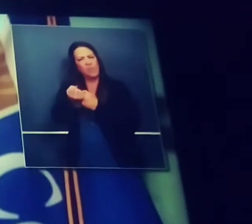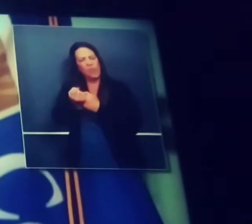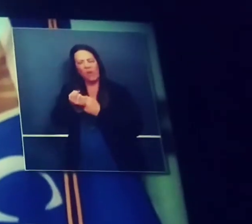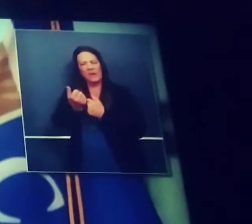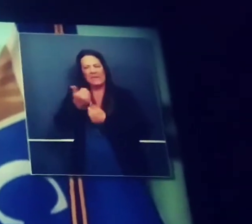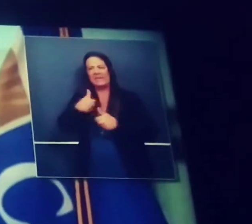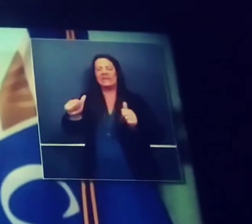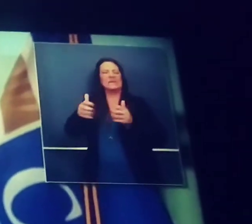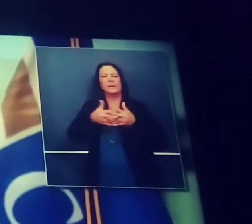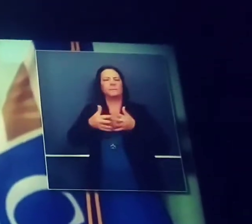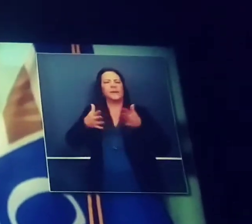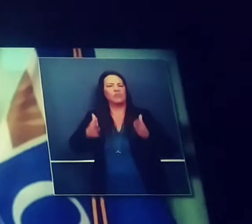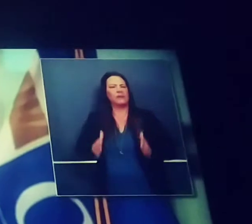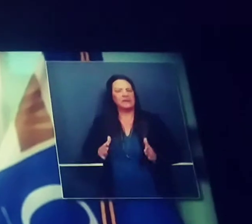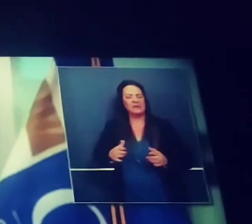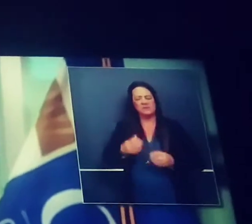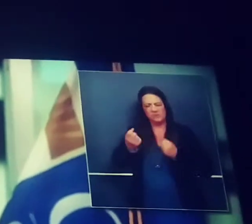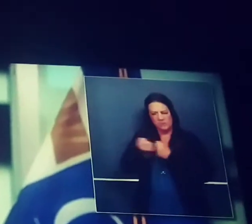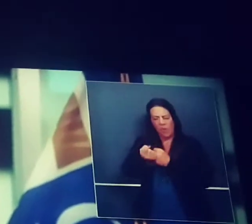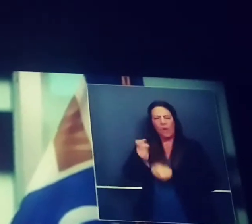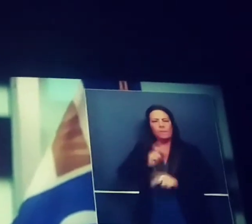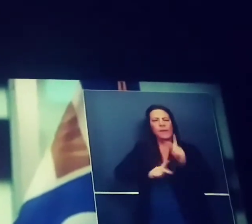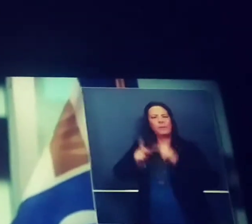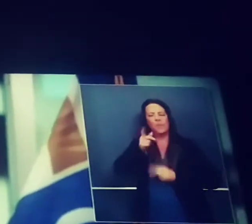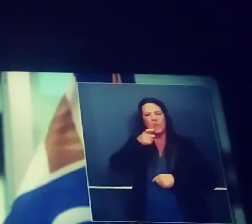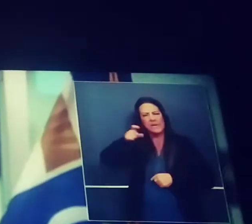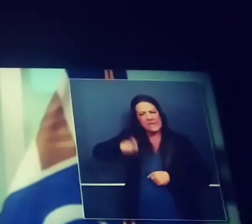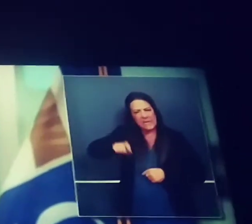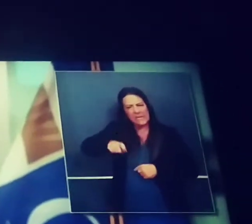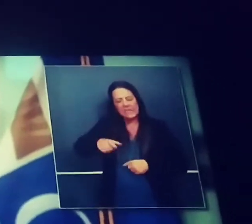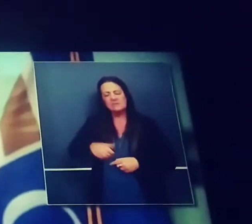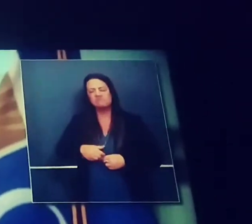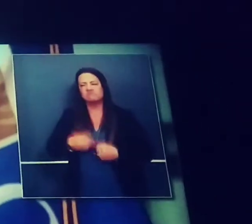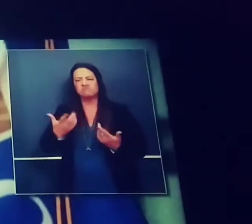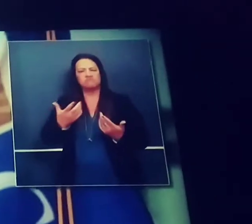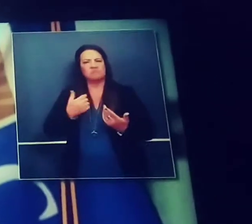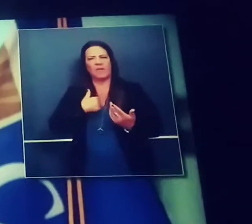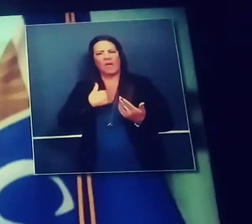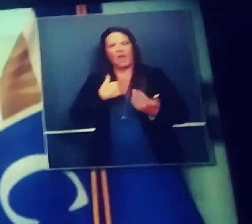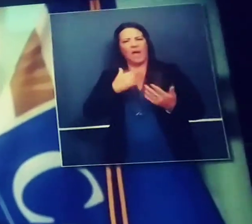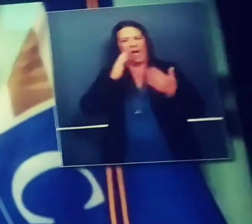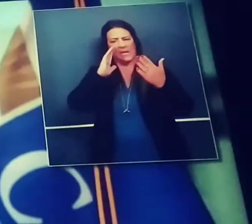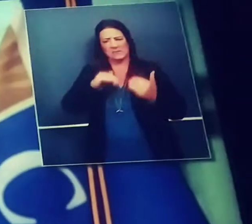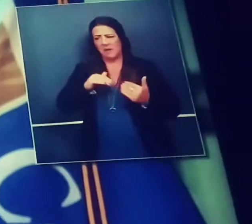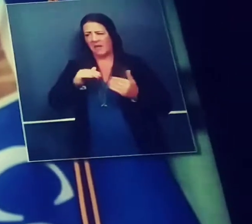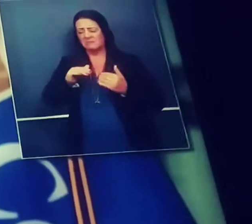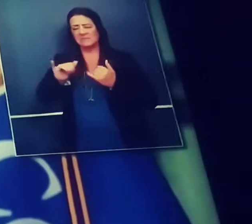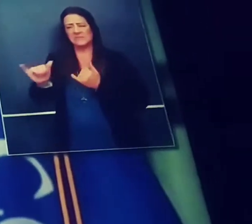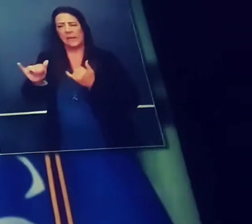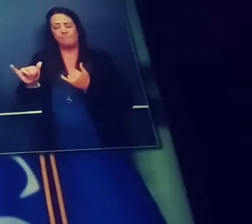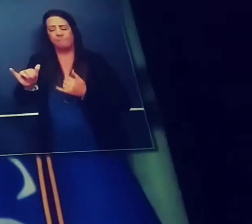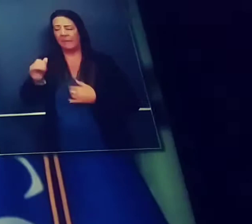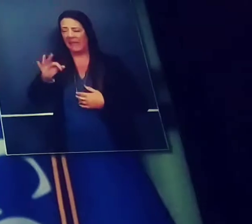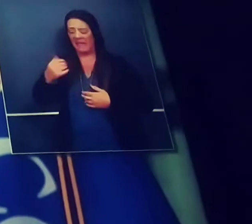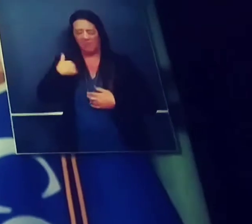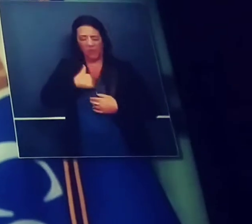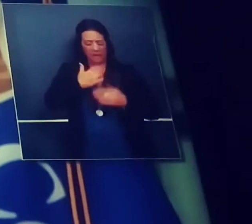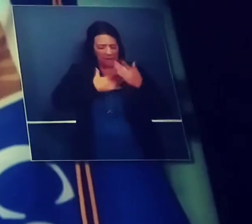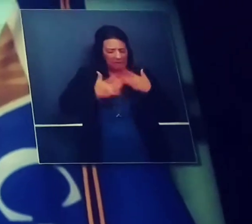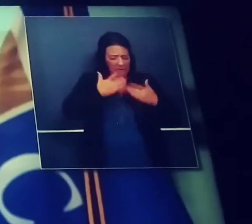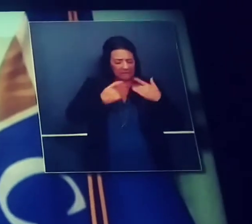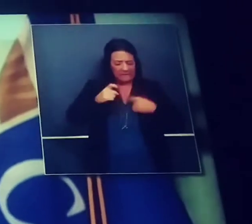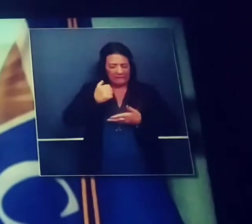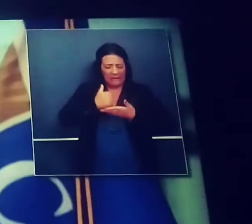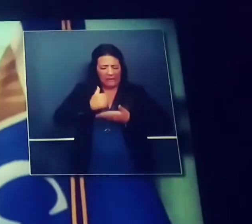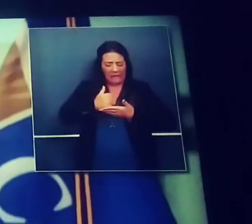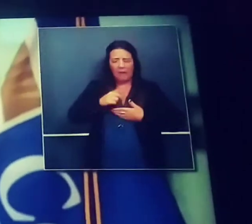and to support people in need. And I would expect nothing less from that state if we were in a circumstance where